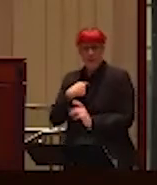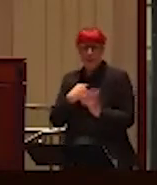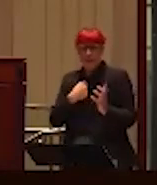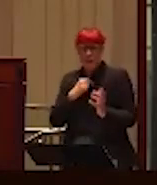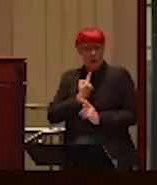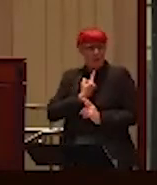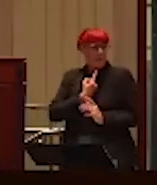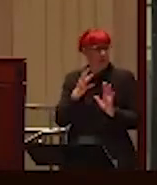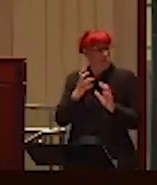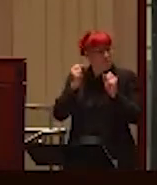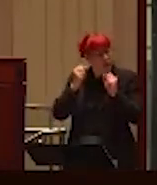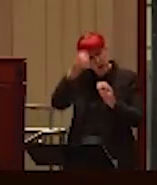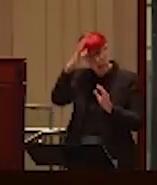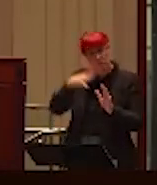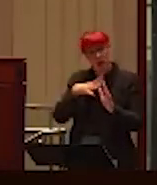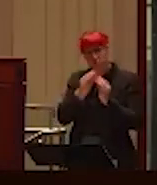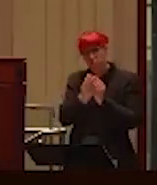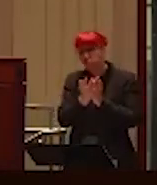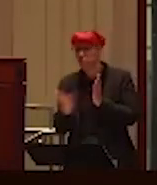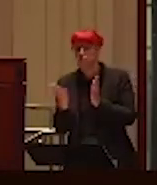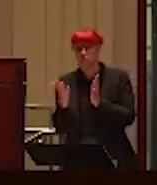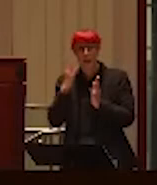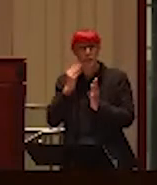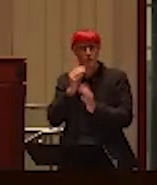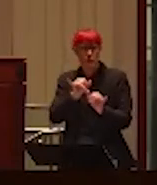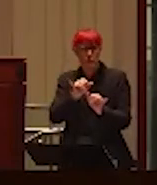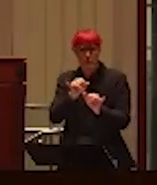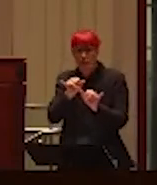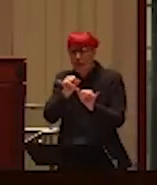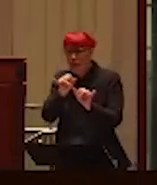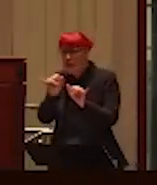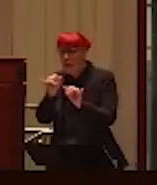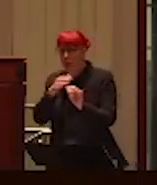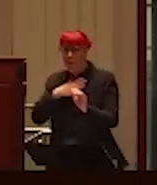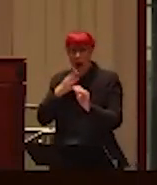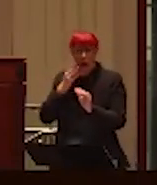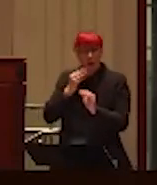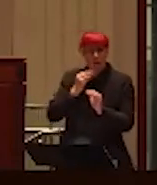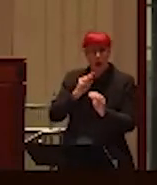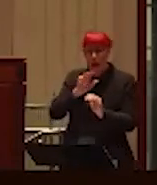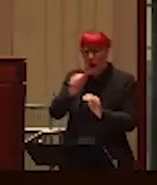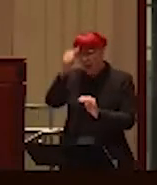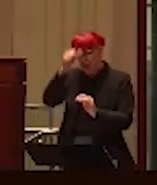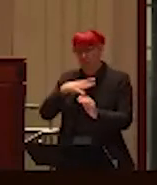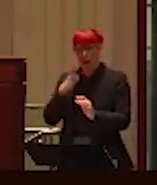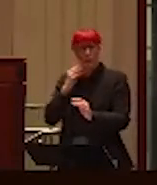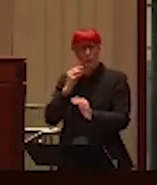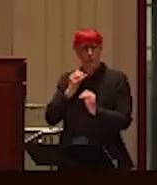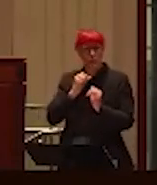Many men experience very, very similar. It's actually almost eerie how similar many of our experiences are.